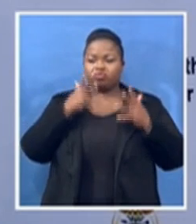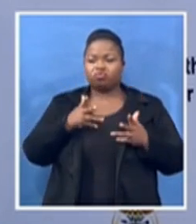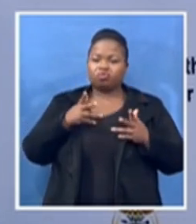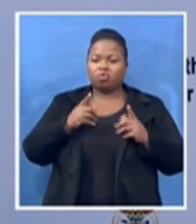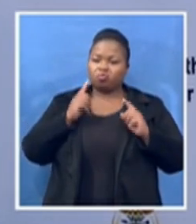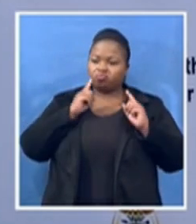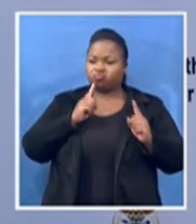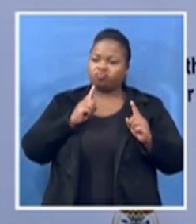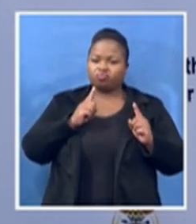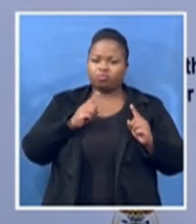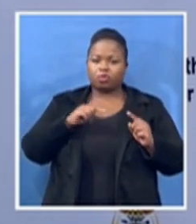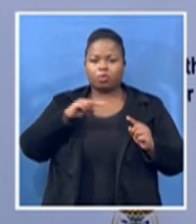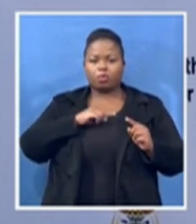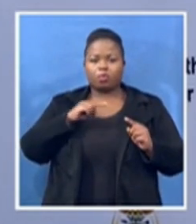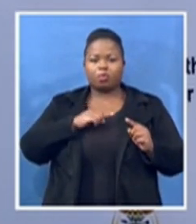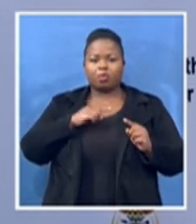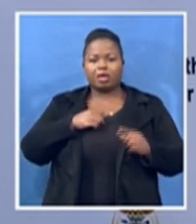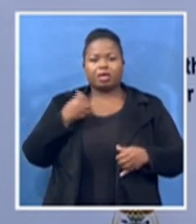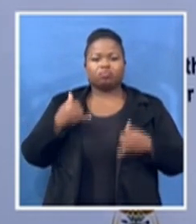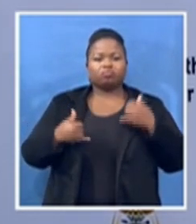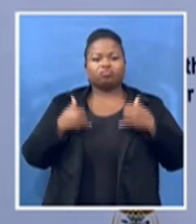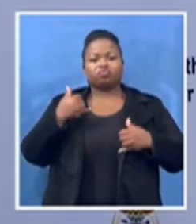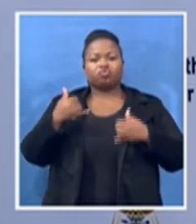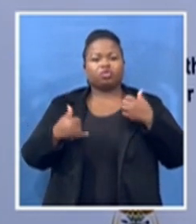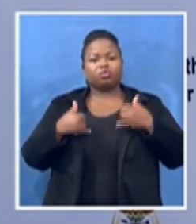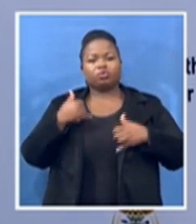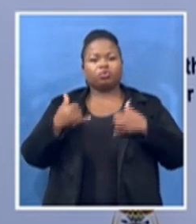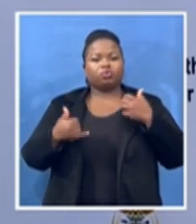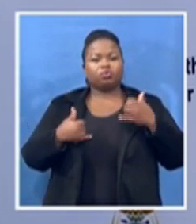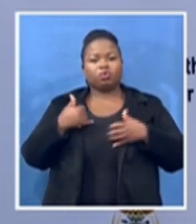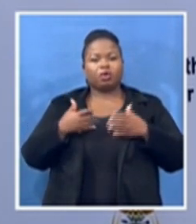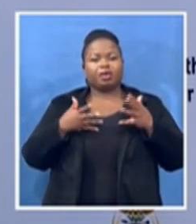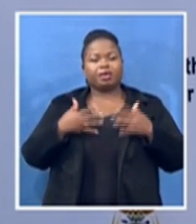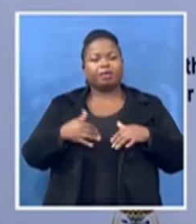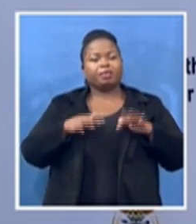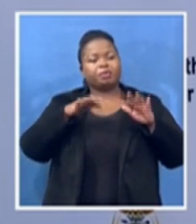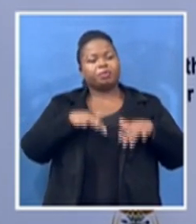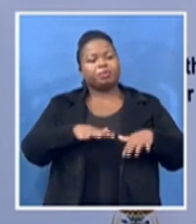sea, the sea breezes at the coast, close quote.